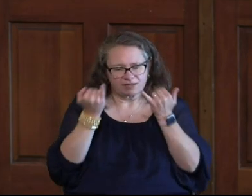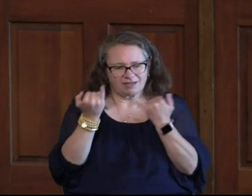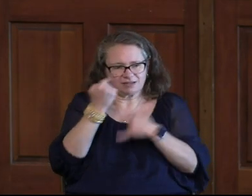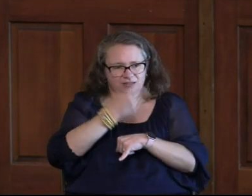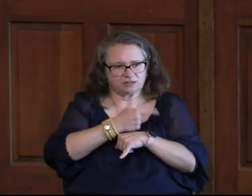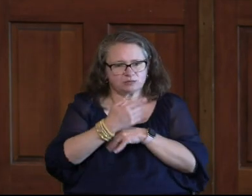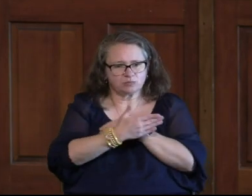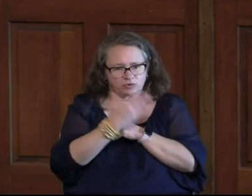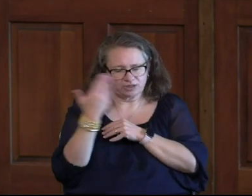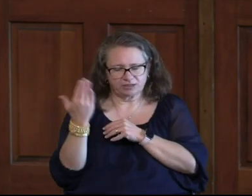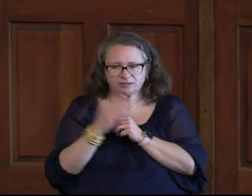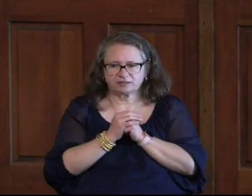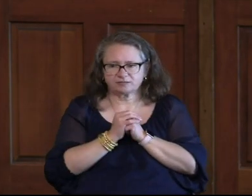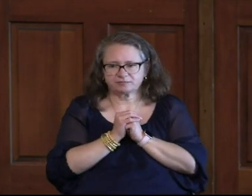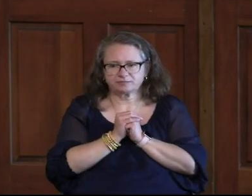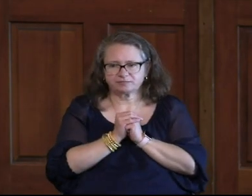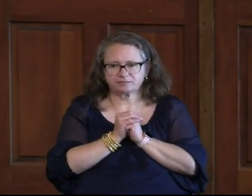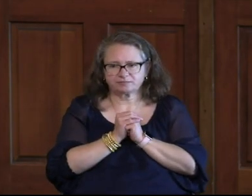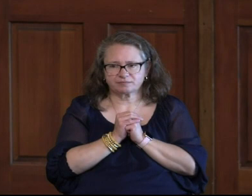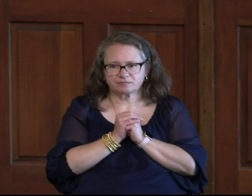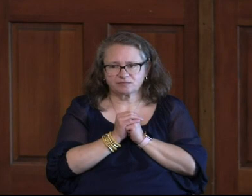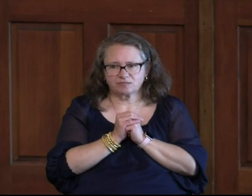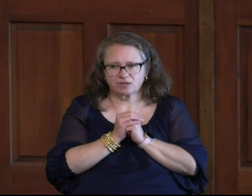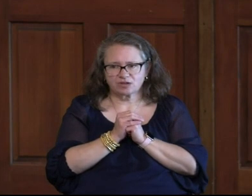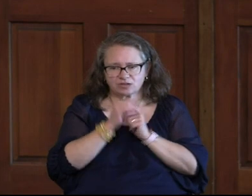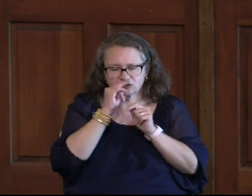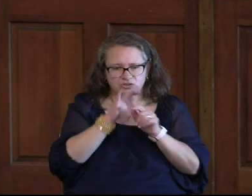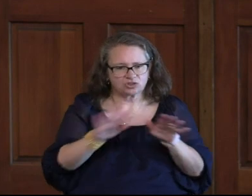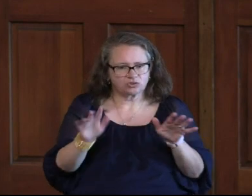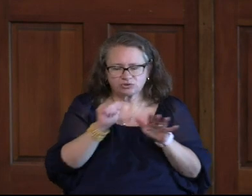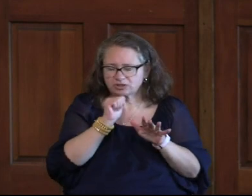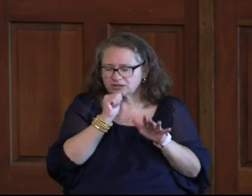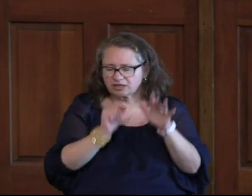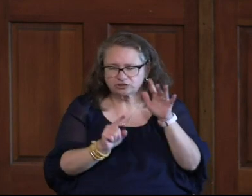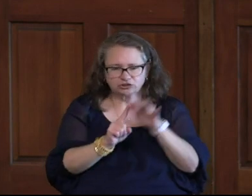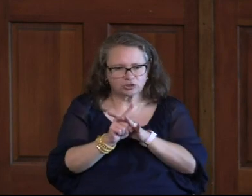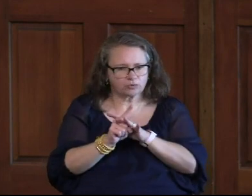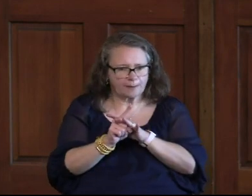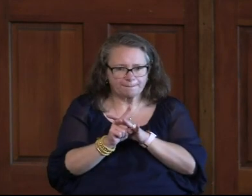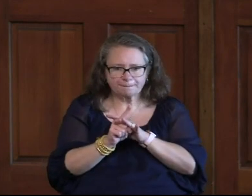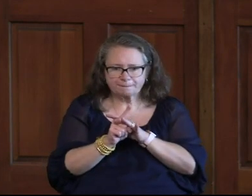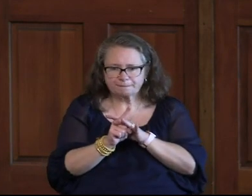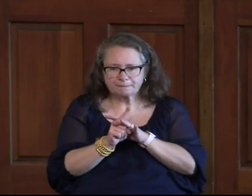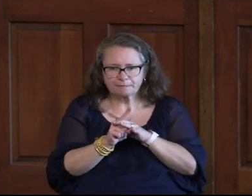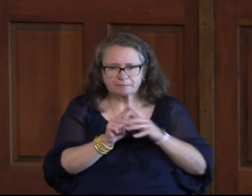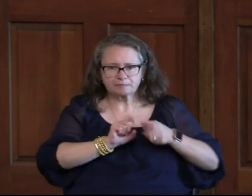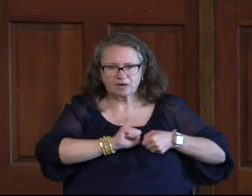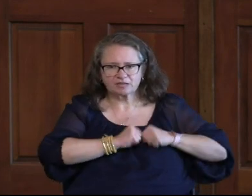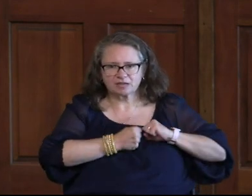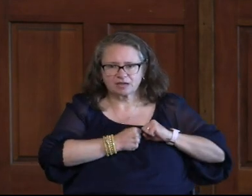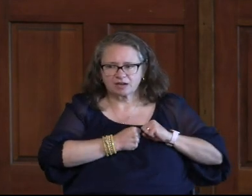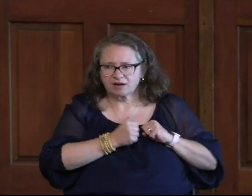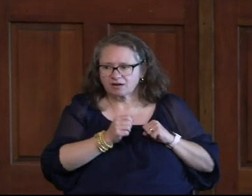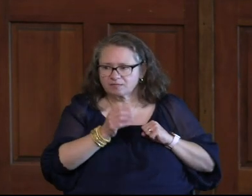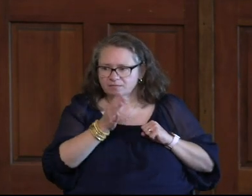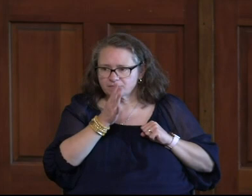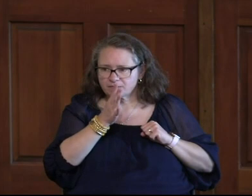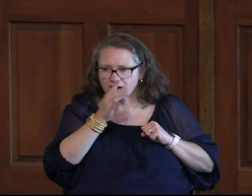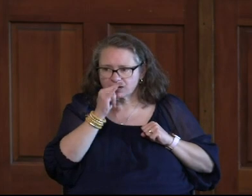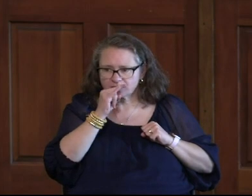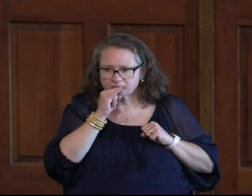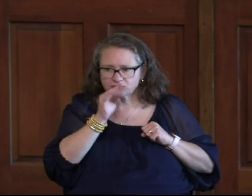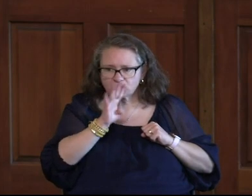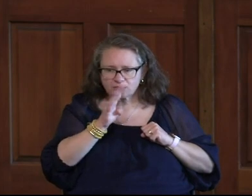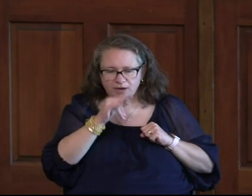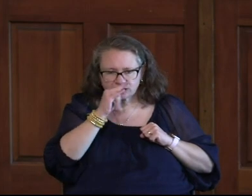morning Grieving wayward children Children that don't show up Breaks my heart To hear moms talk about The kids